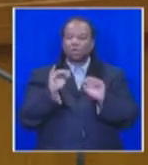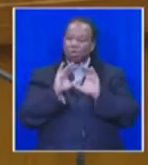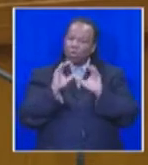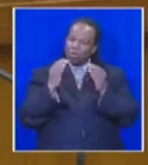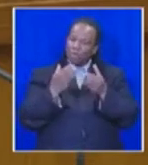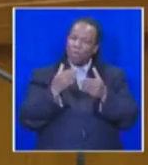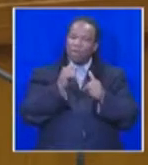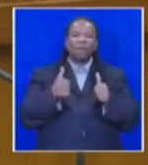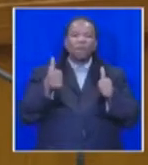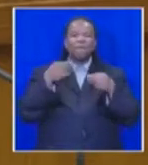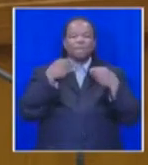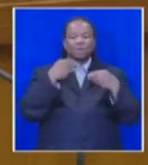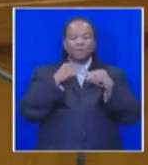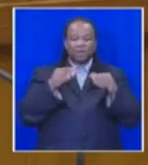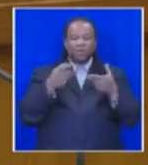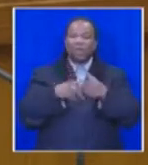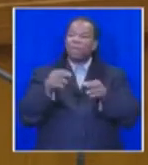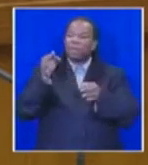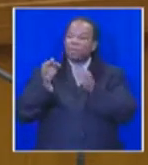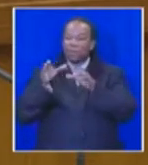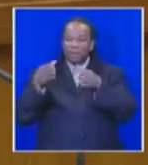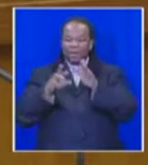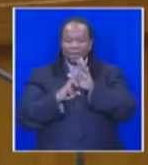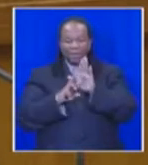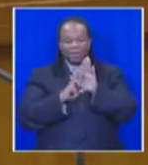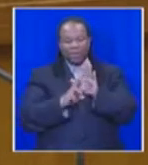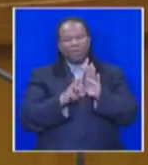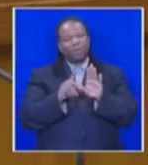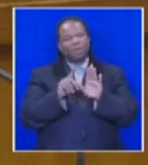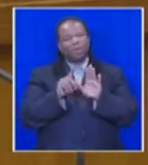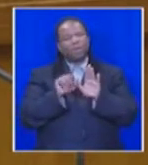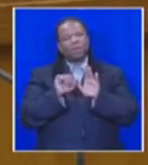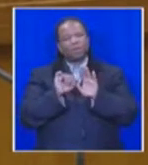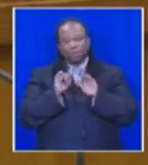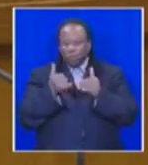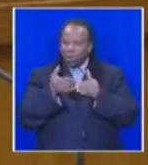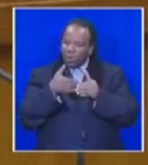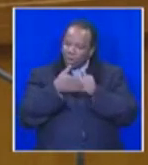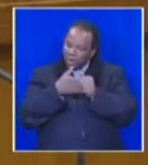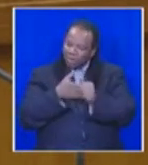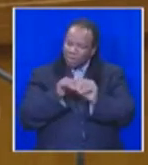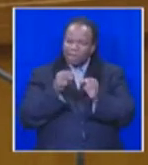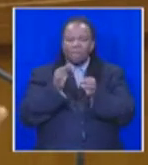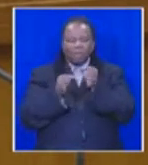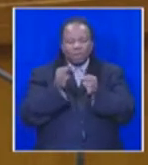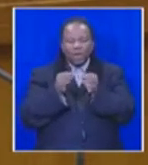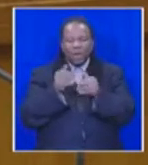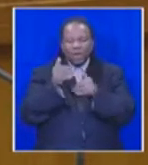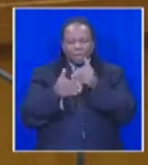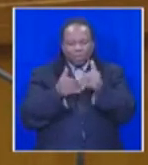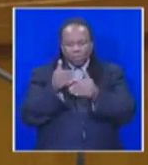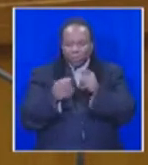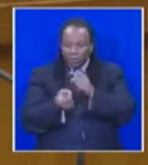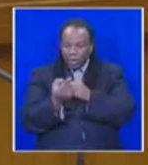business and leaders of parties represented in Parliament to lead political processes to address whatever is happening in